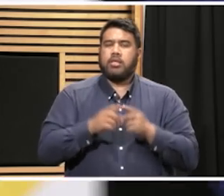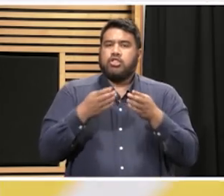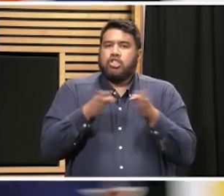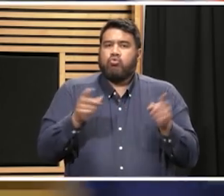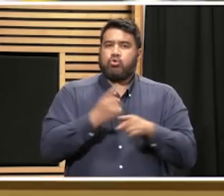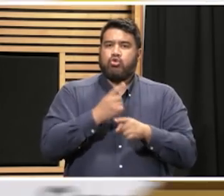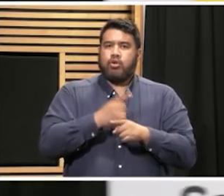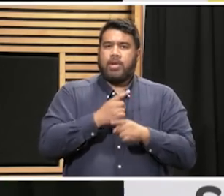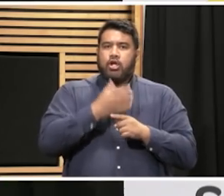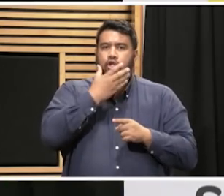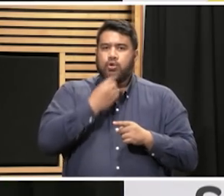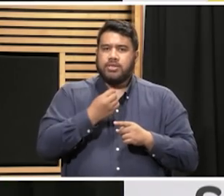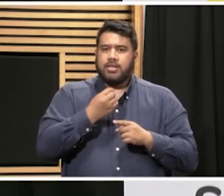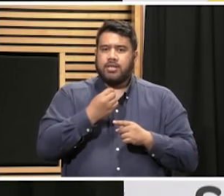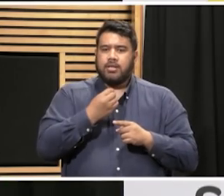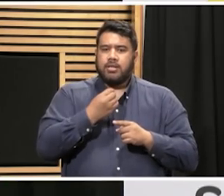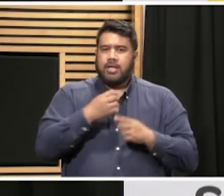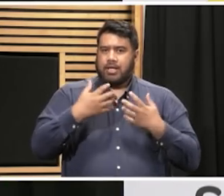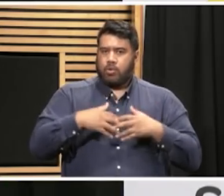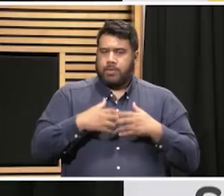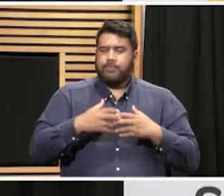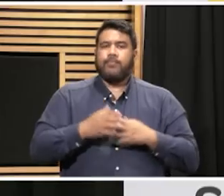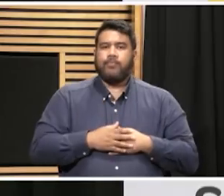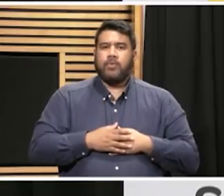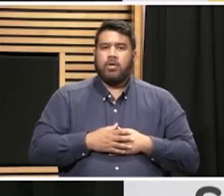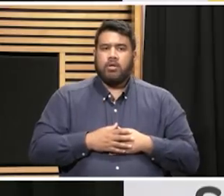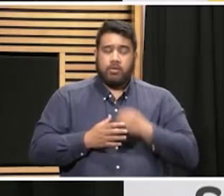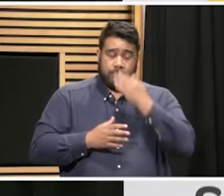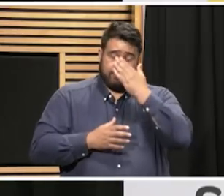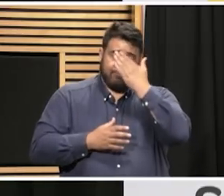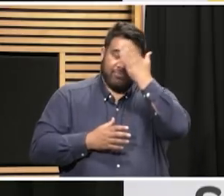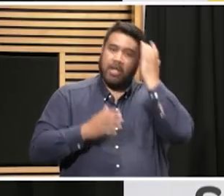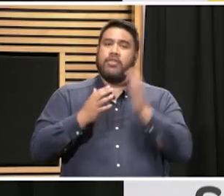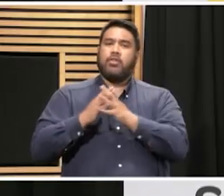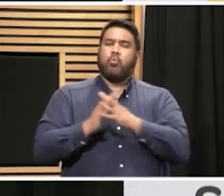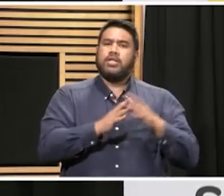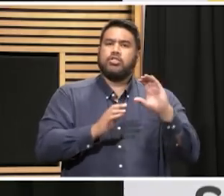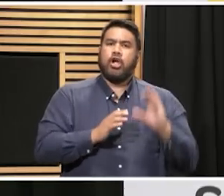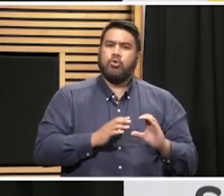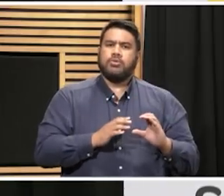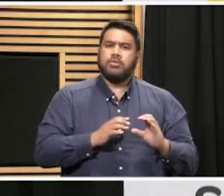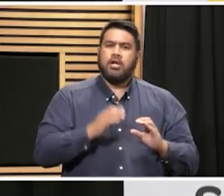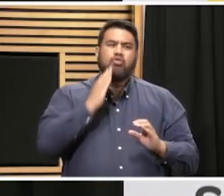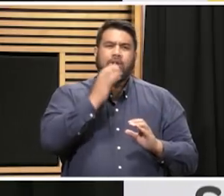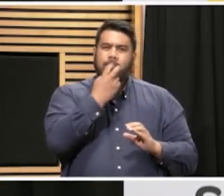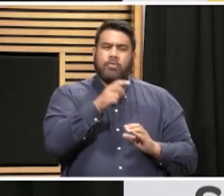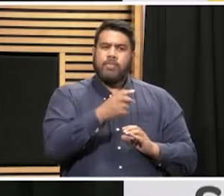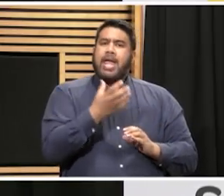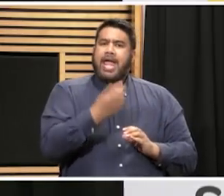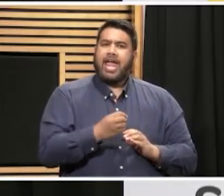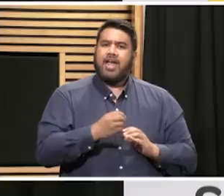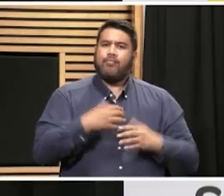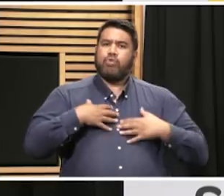ventilators. The West Coast Hospital, or grey-based hospital, can ventilate people if needs be. But as with,